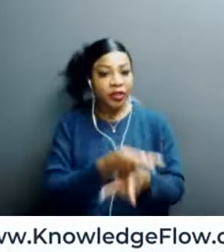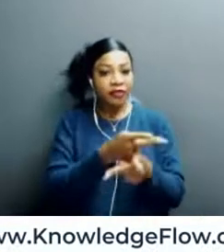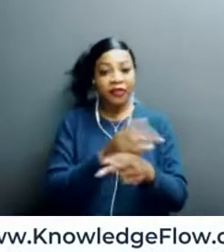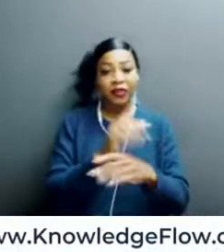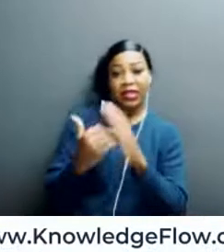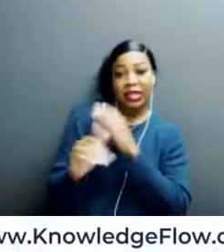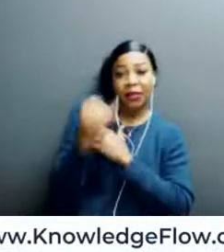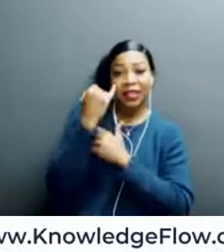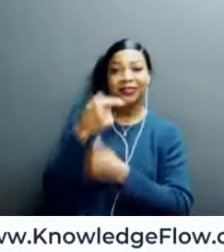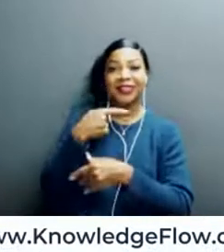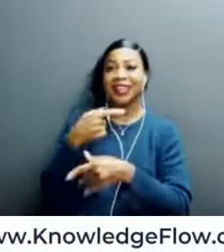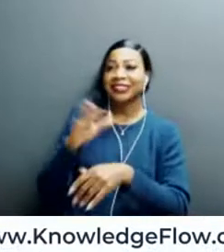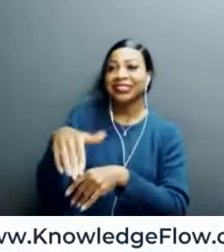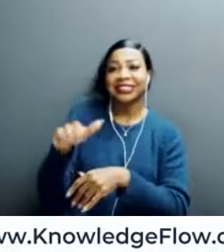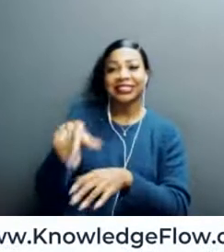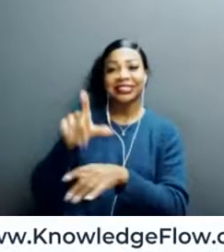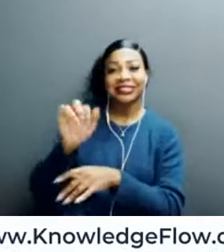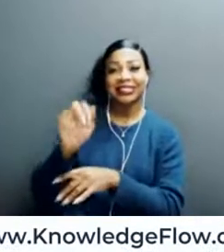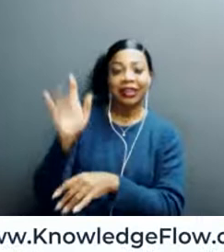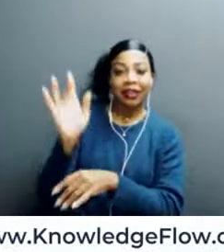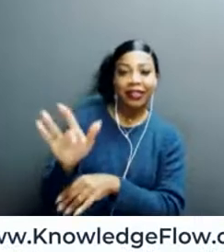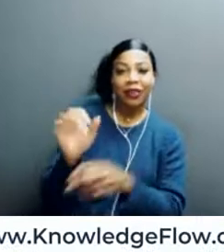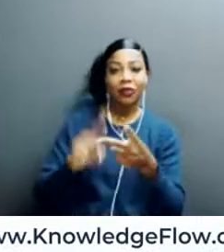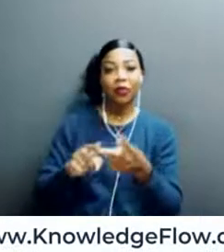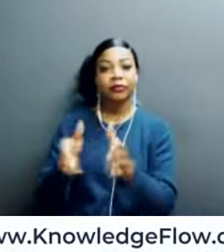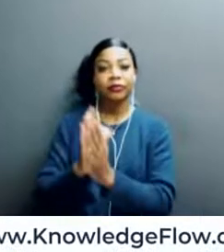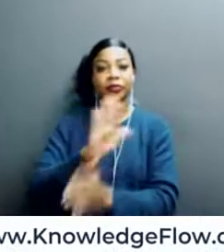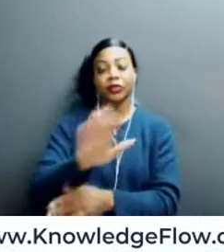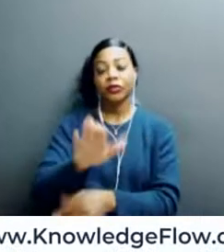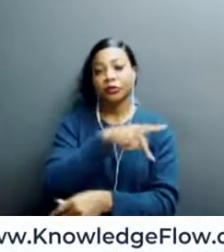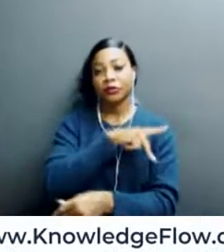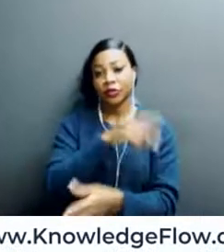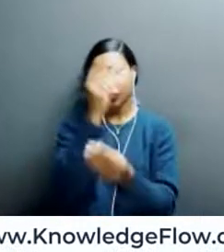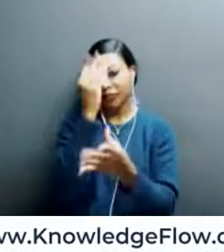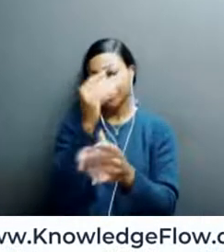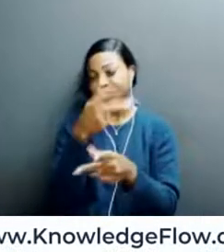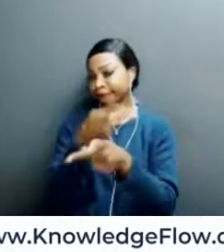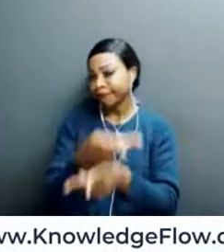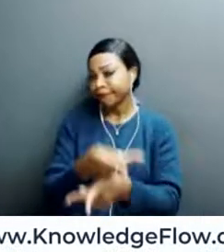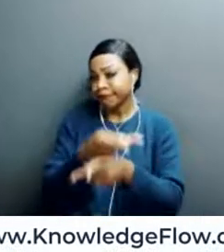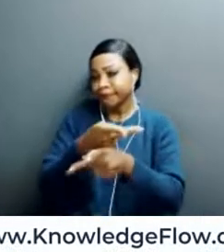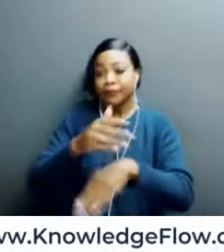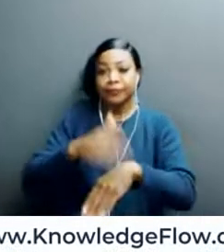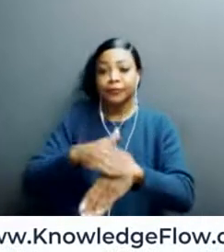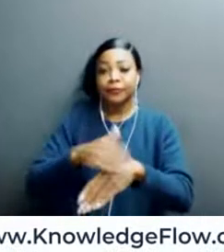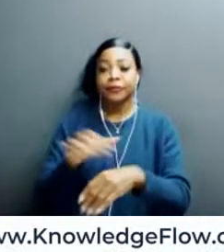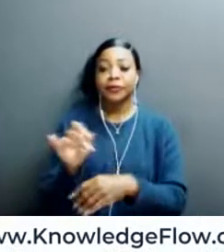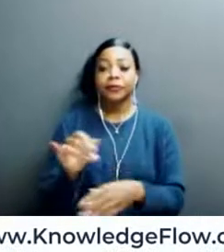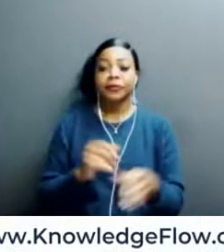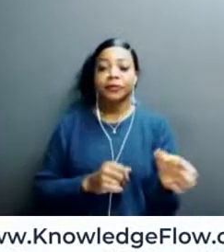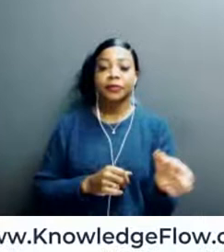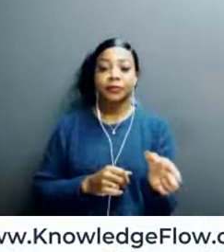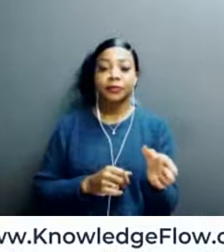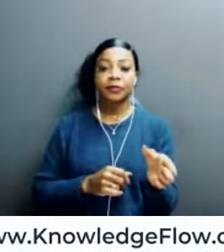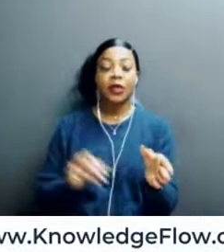to either click into a link or for your personal information. And I think the biggest, you know, thing I can say around a lot of the